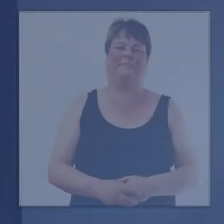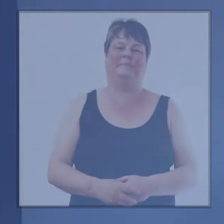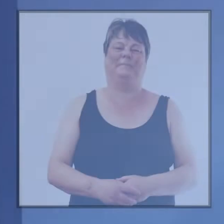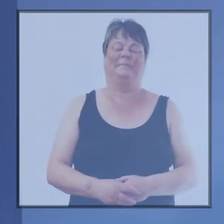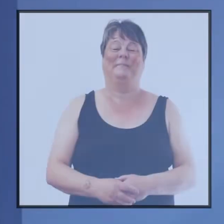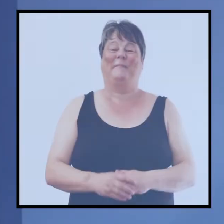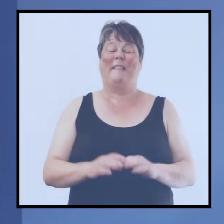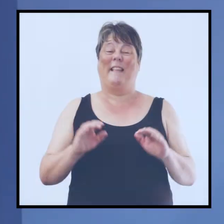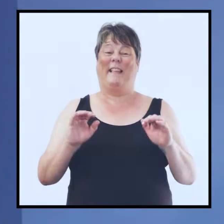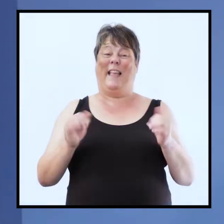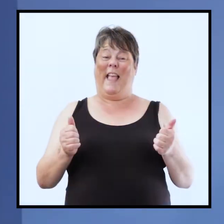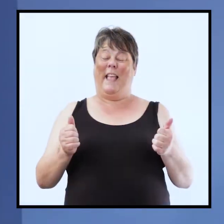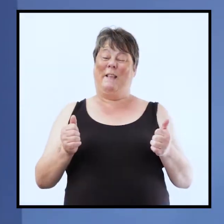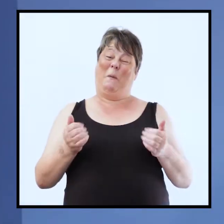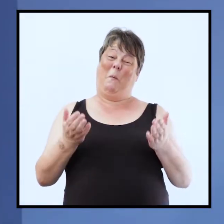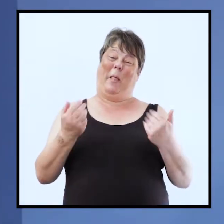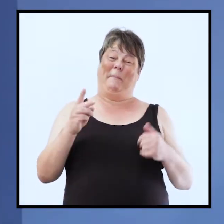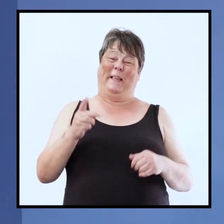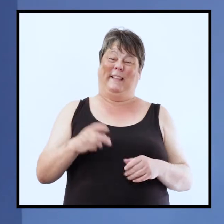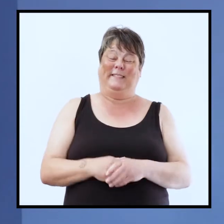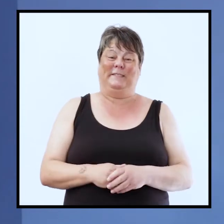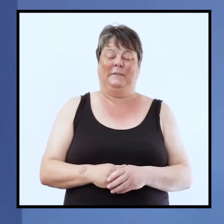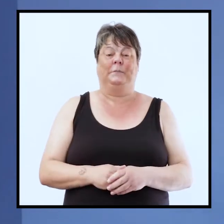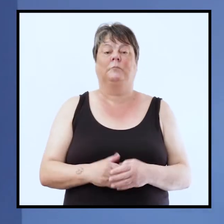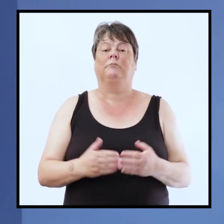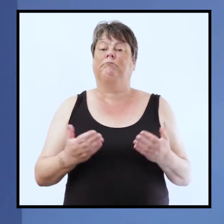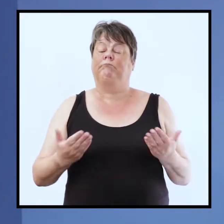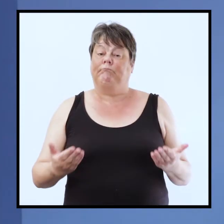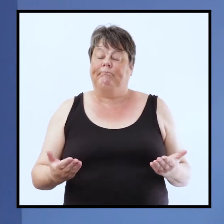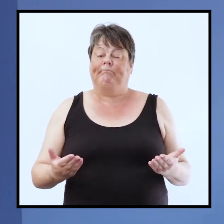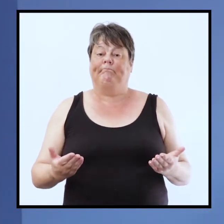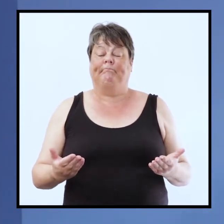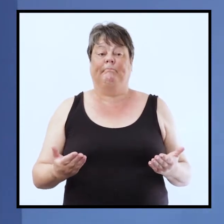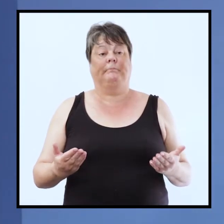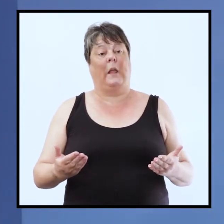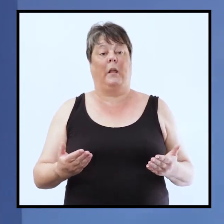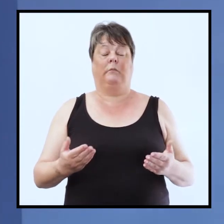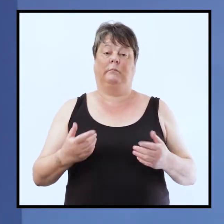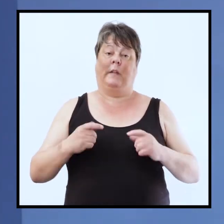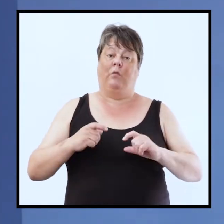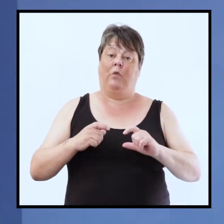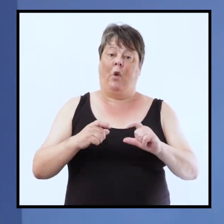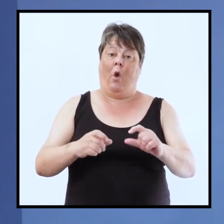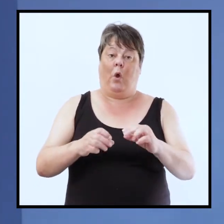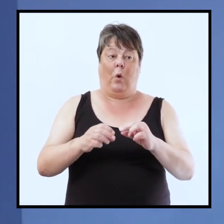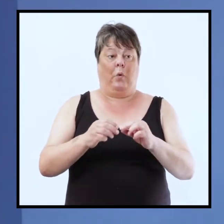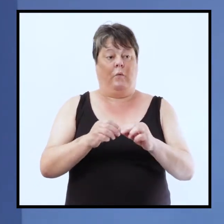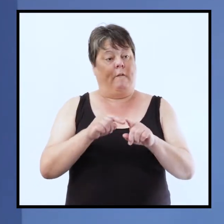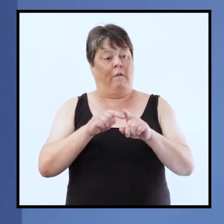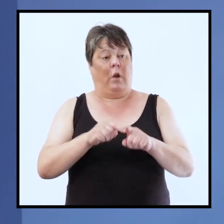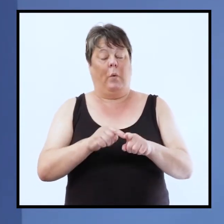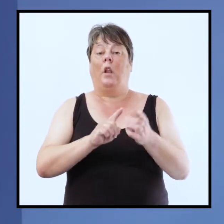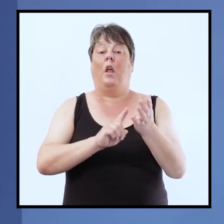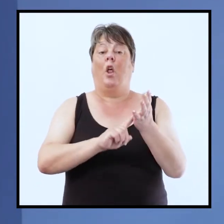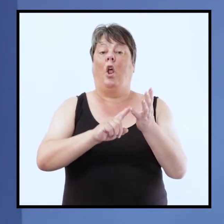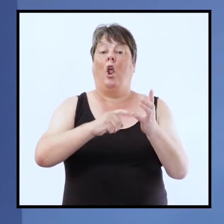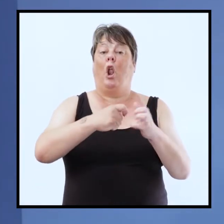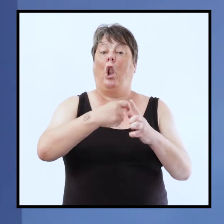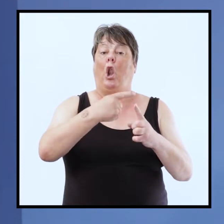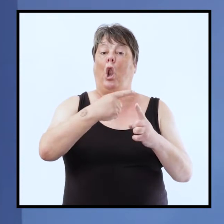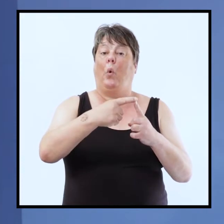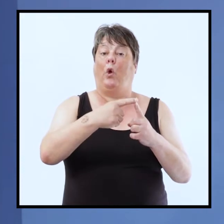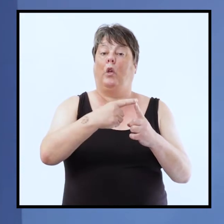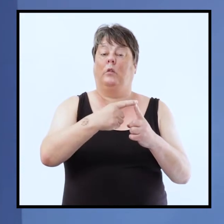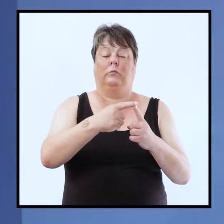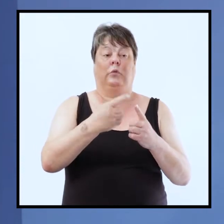hey welcome back okay today we're continuing our series through the book of luke we're